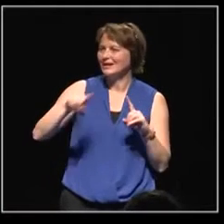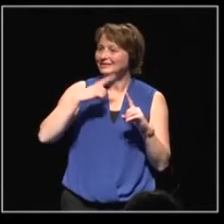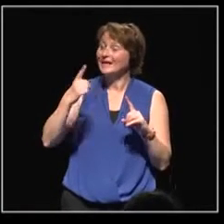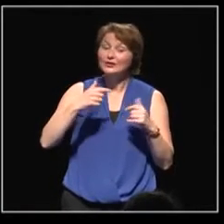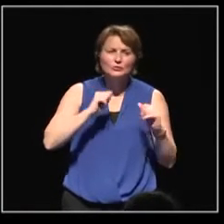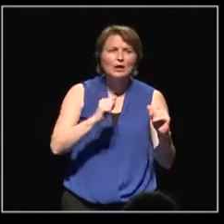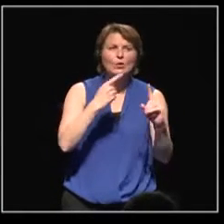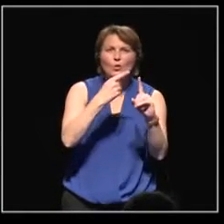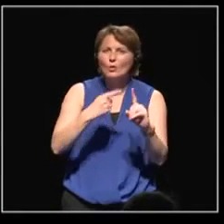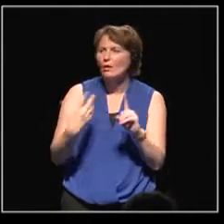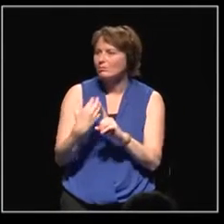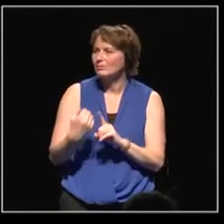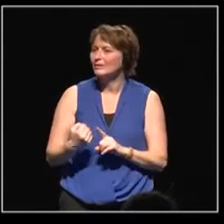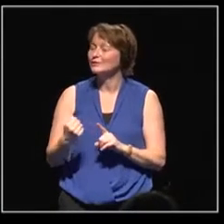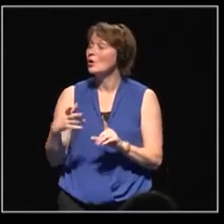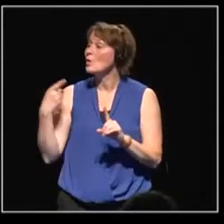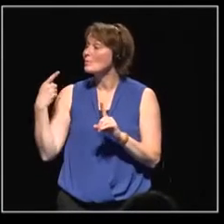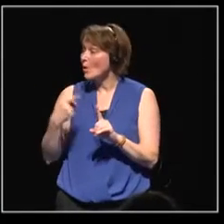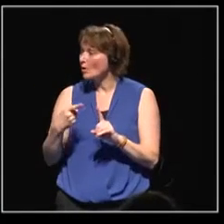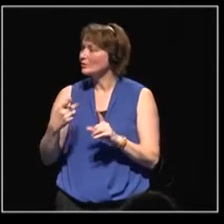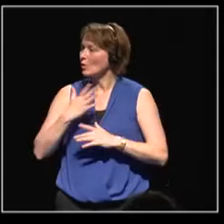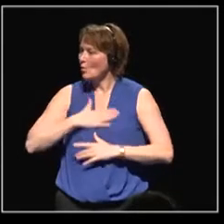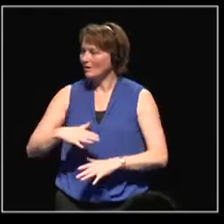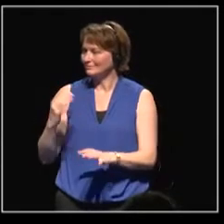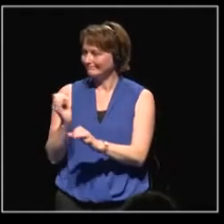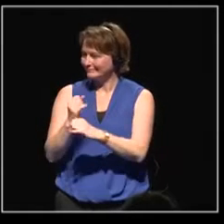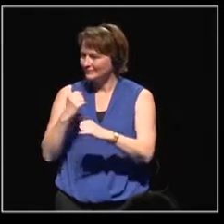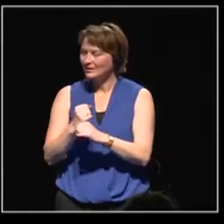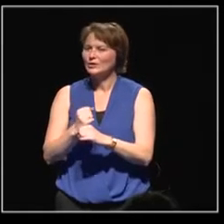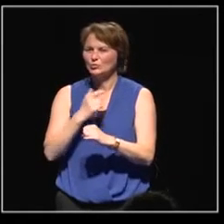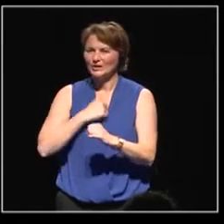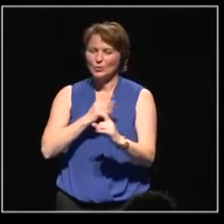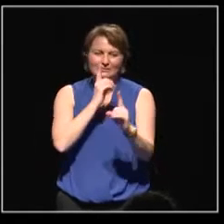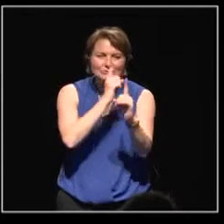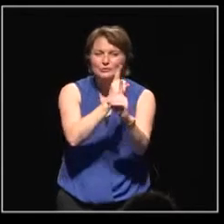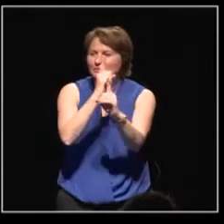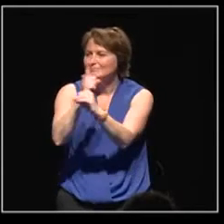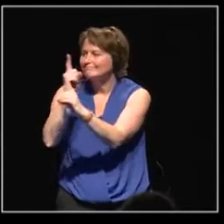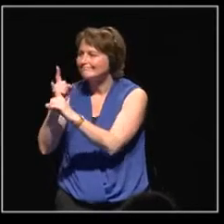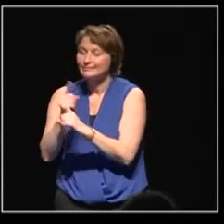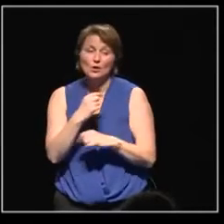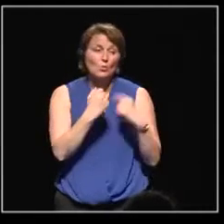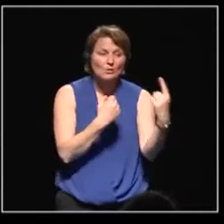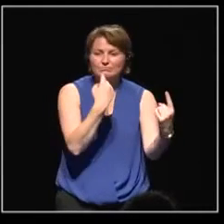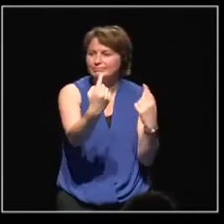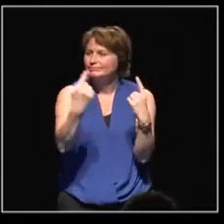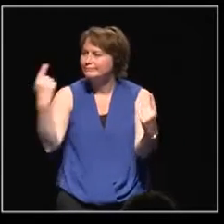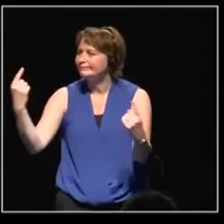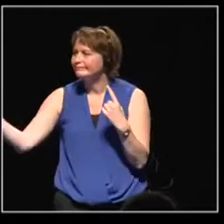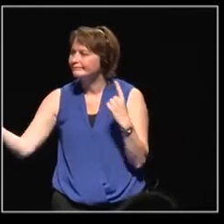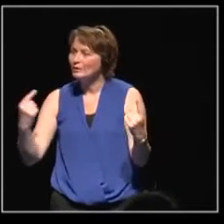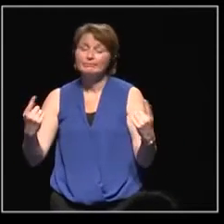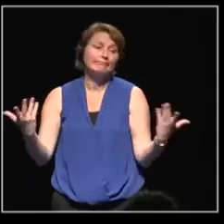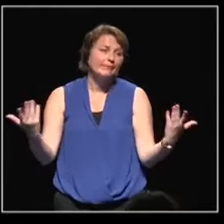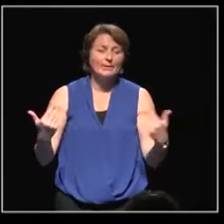resolution. So the point is to create direct contacts amongst individuals, drawing youth from very